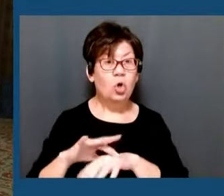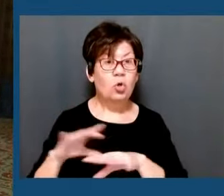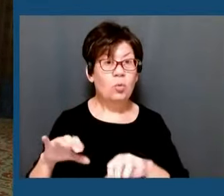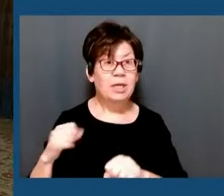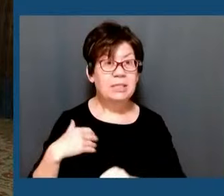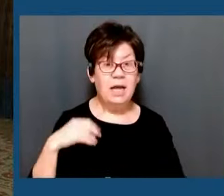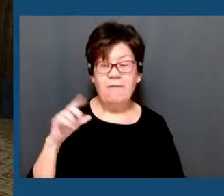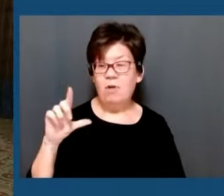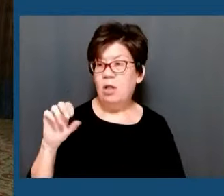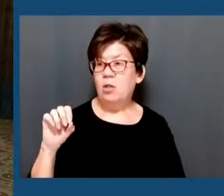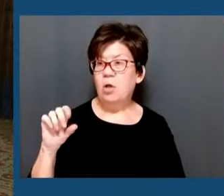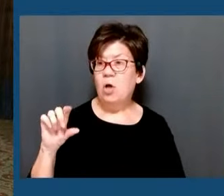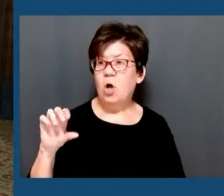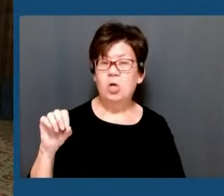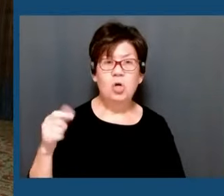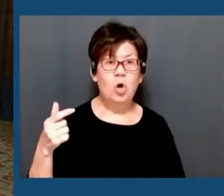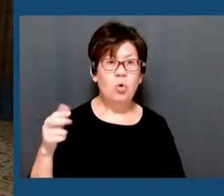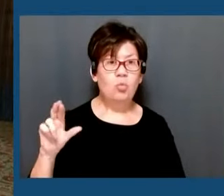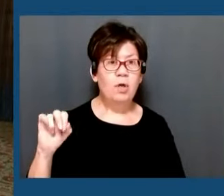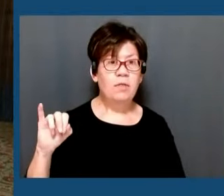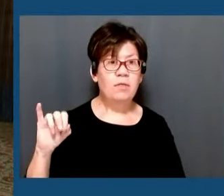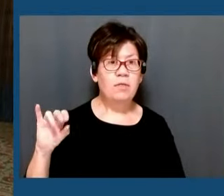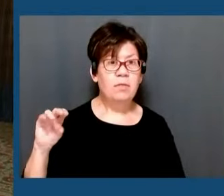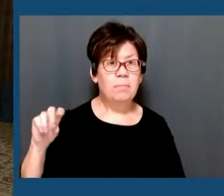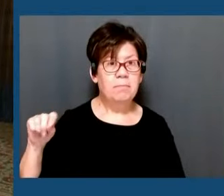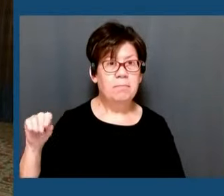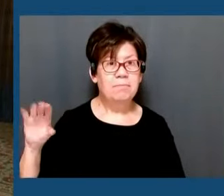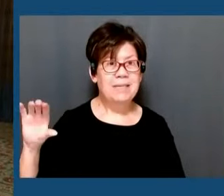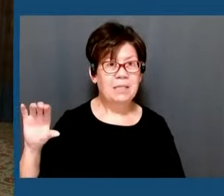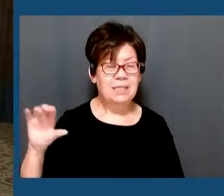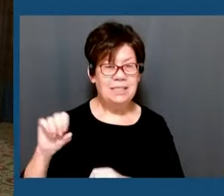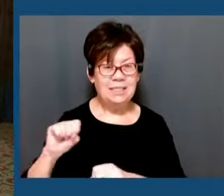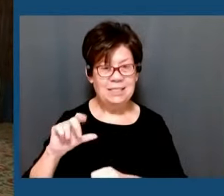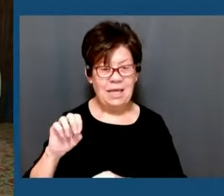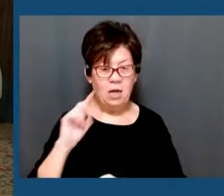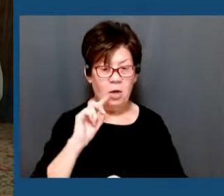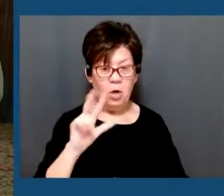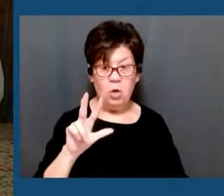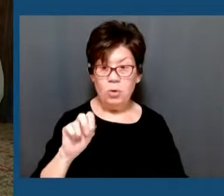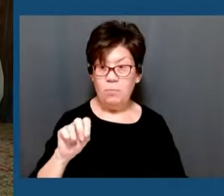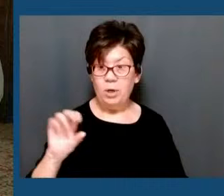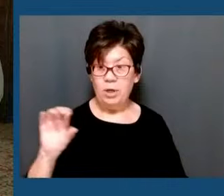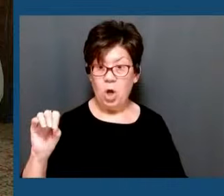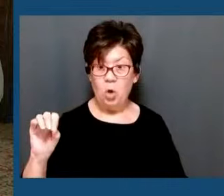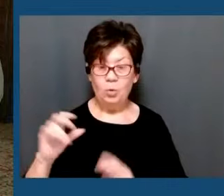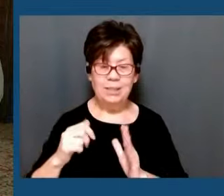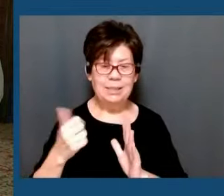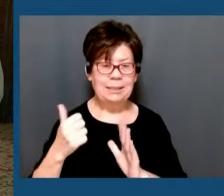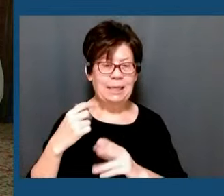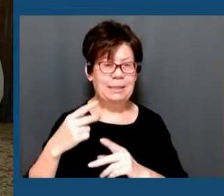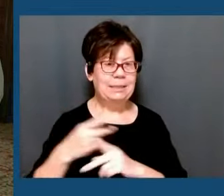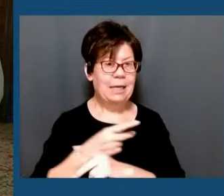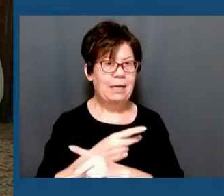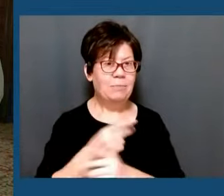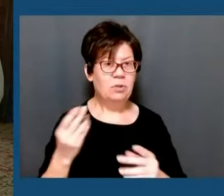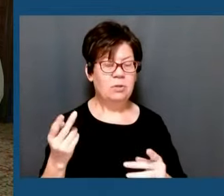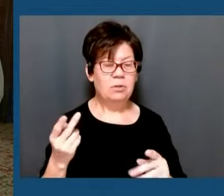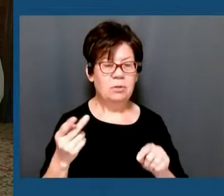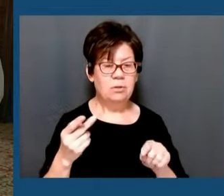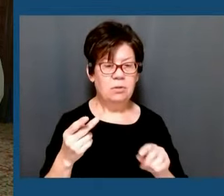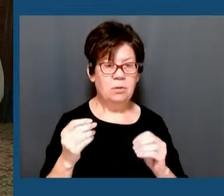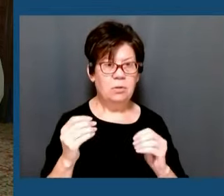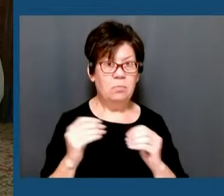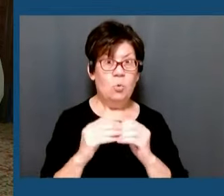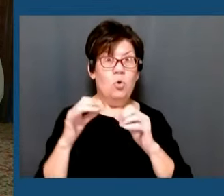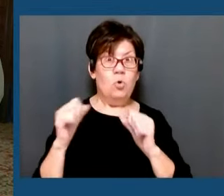that a 3.0 is 10 times worse than a 2.0. So a 4.0